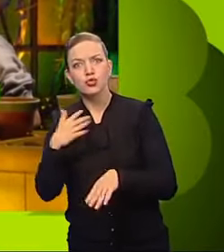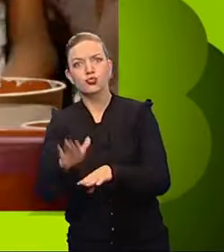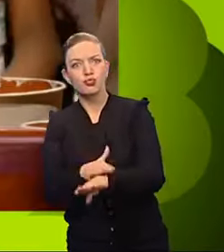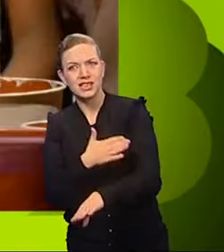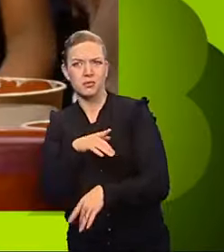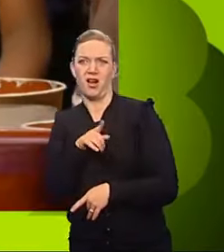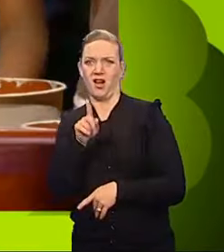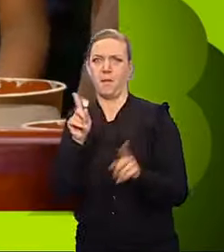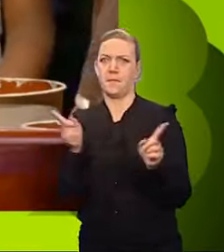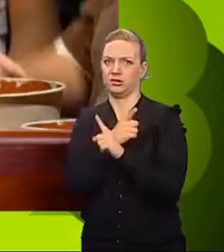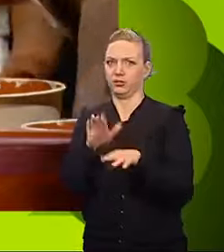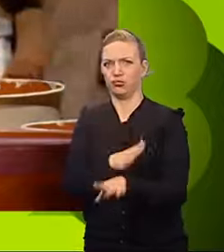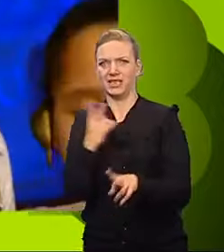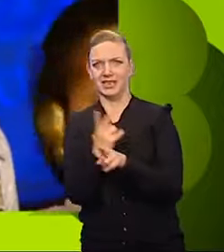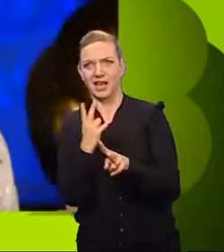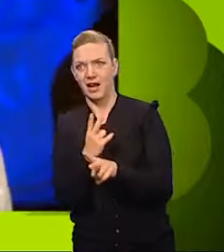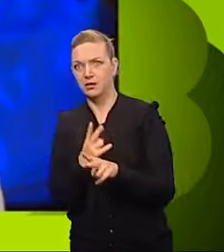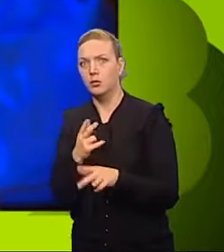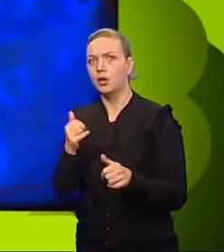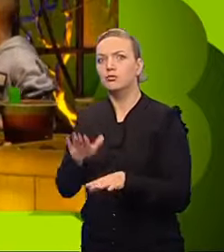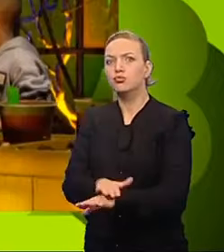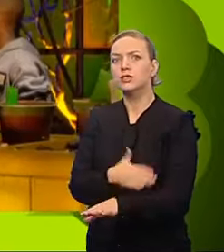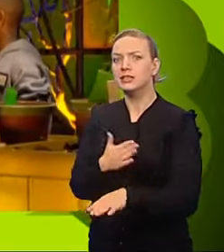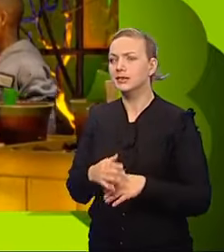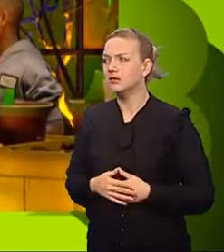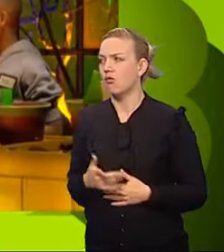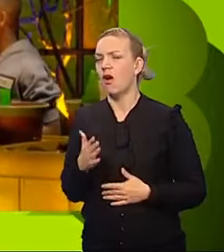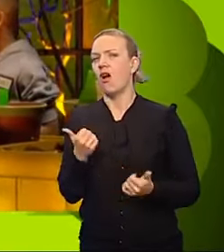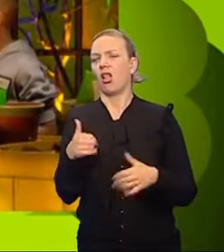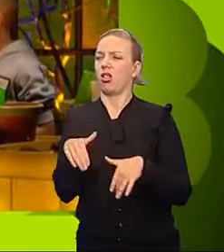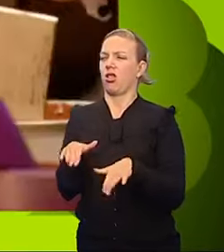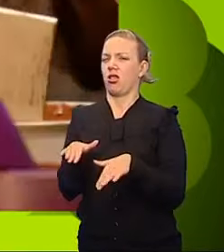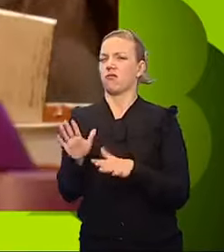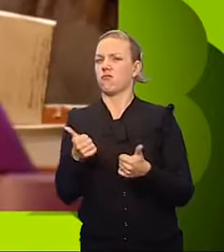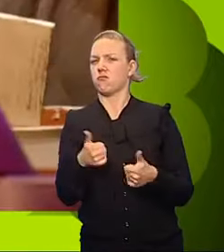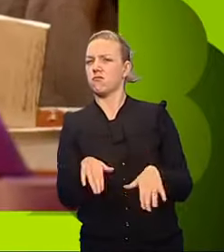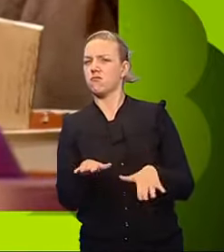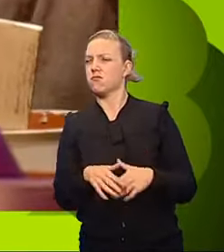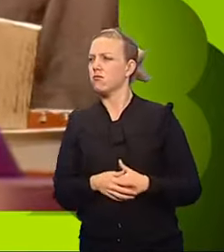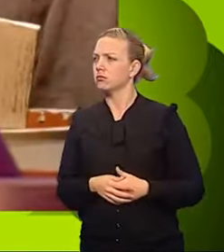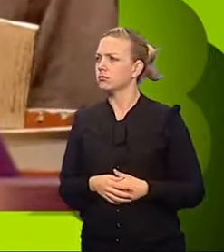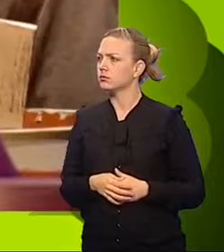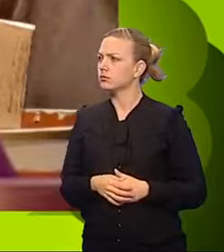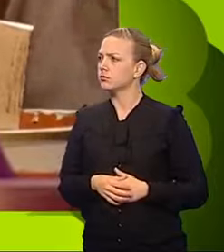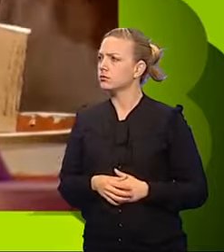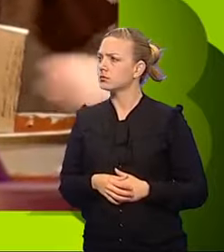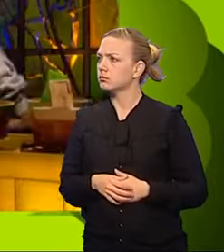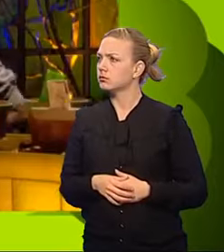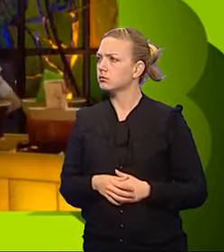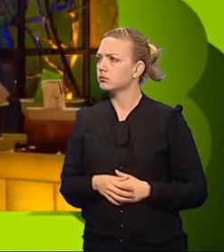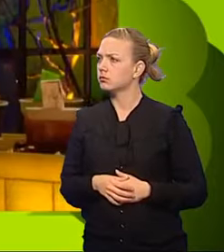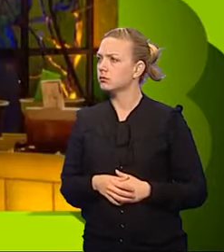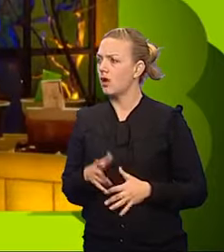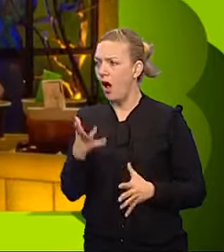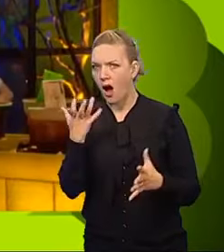green again. because, like... Okay, I'll go green. Okay. Let them have this one. Yeah, got something, but it looks